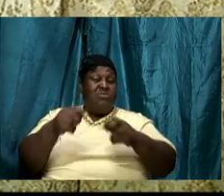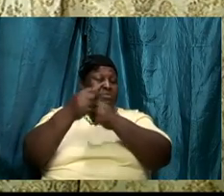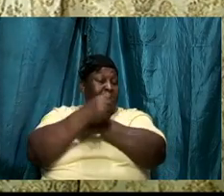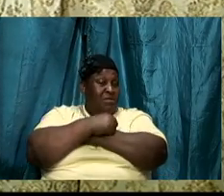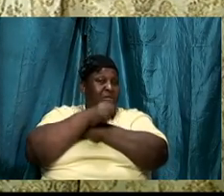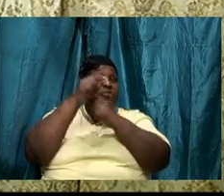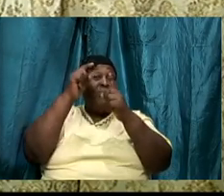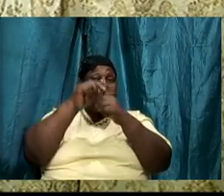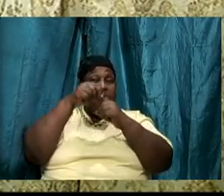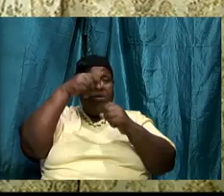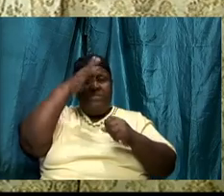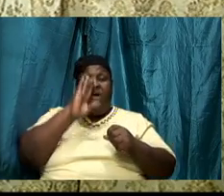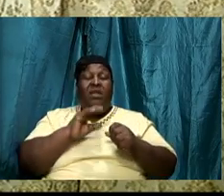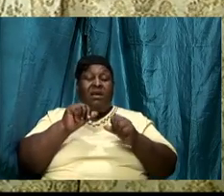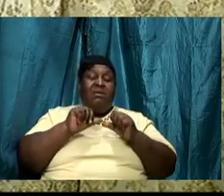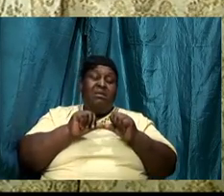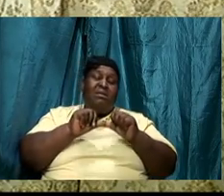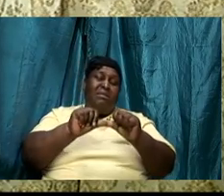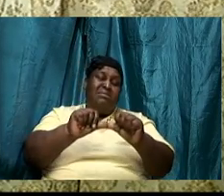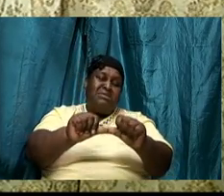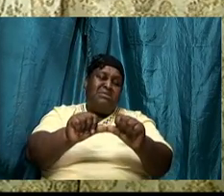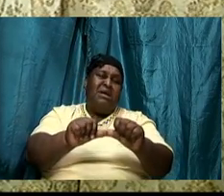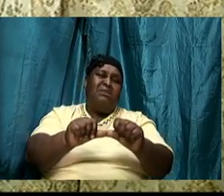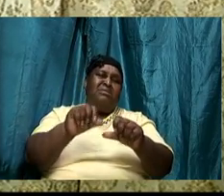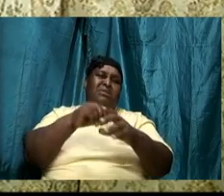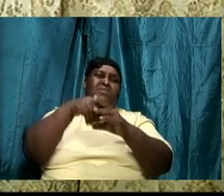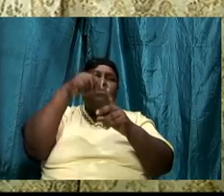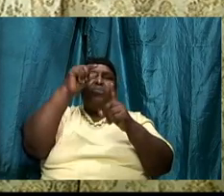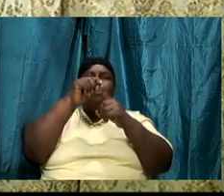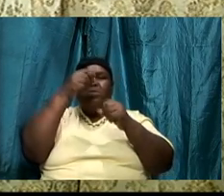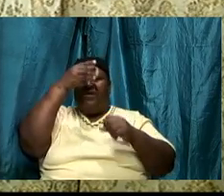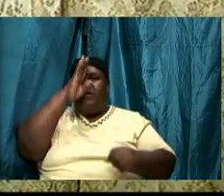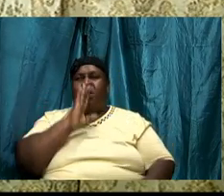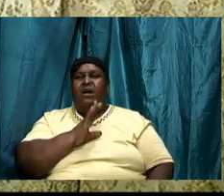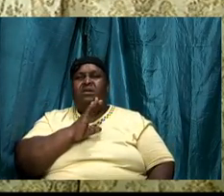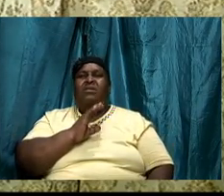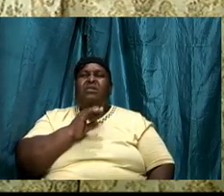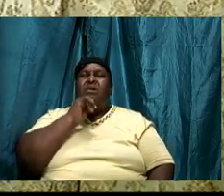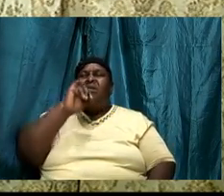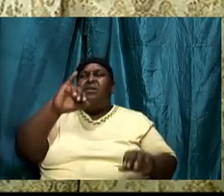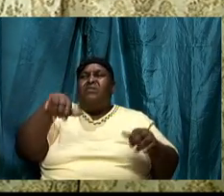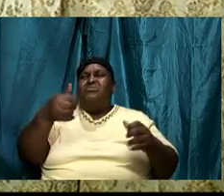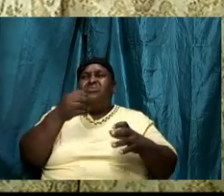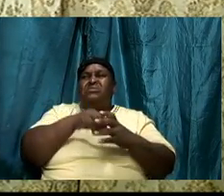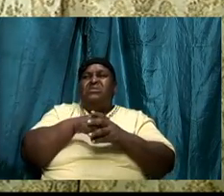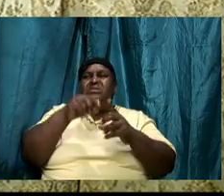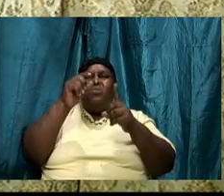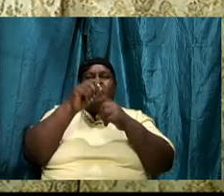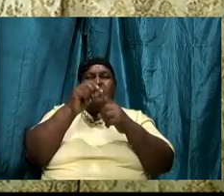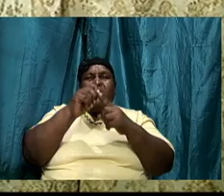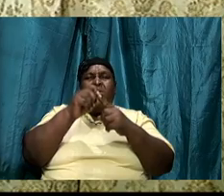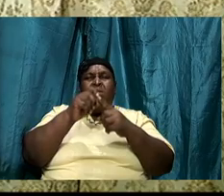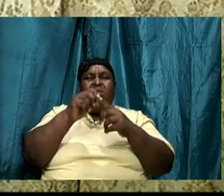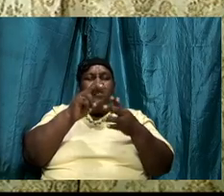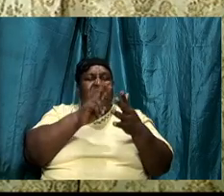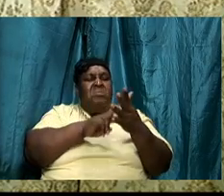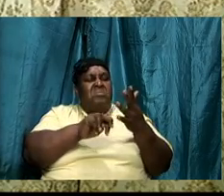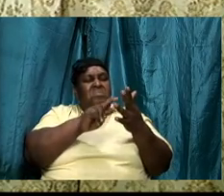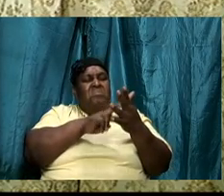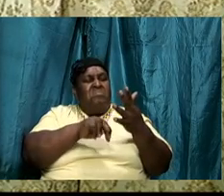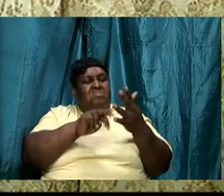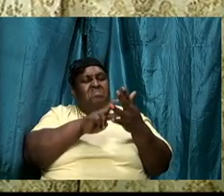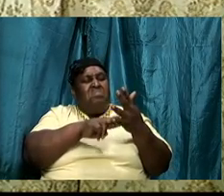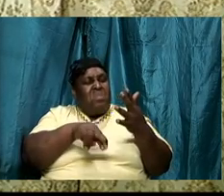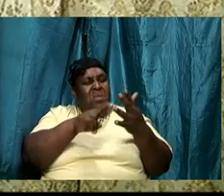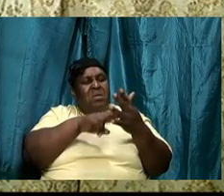word and you are constantly in the word and you are not just in the word in terms of reading but you are in the word in terms of